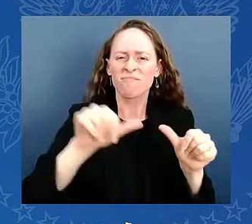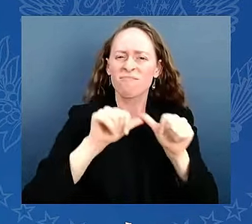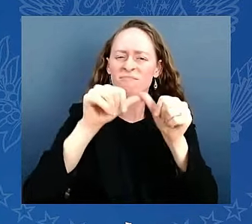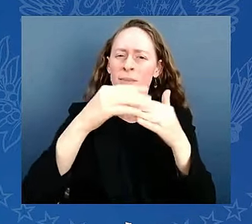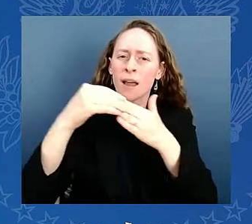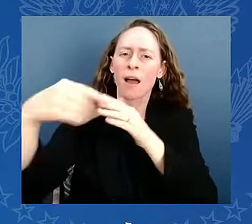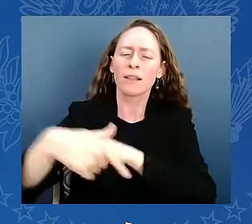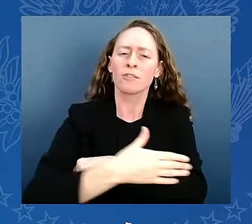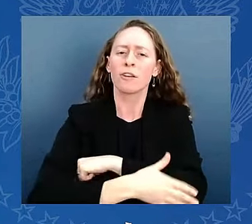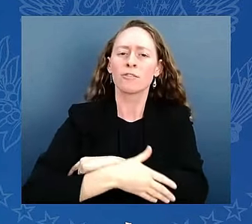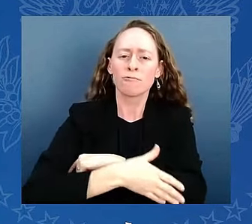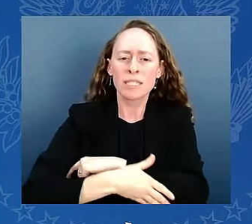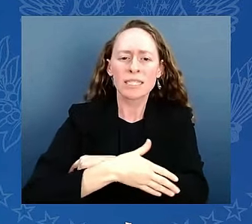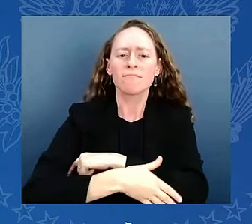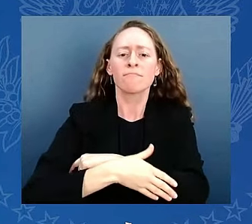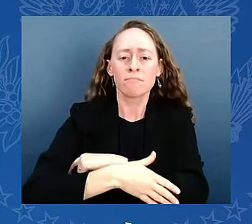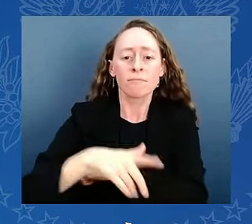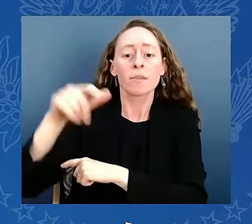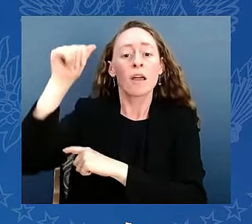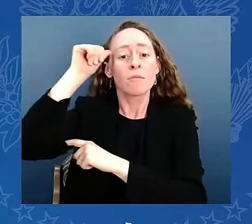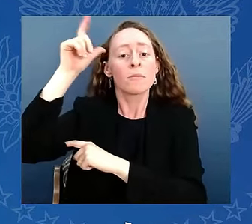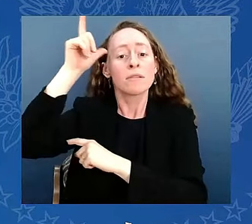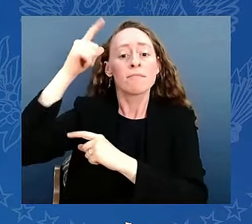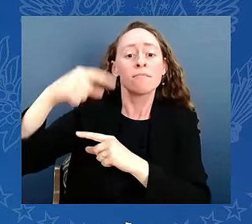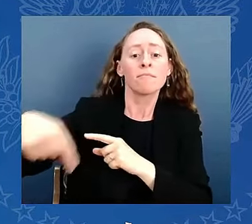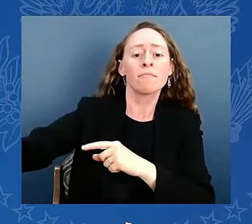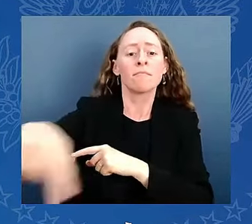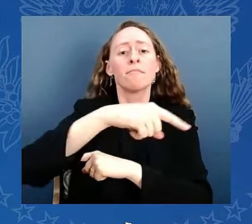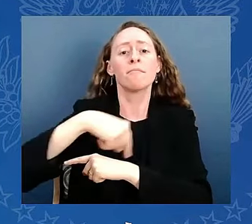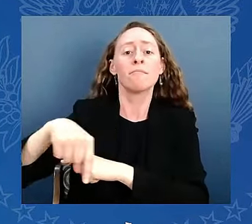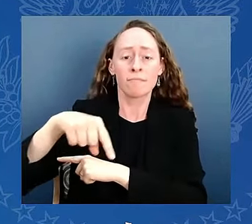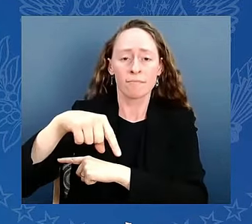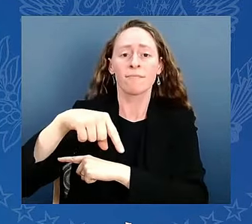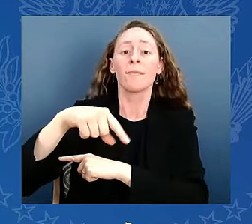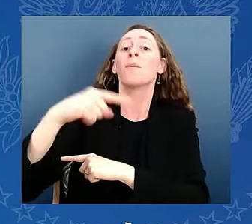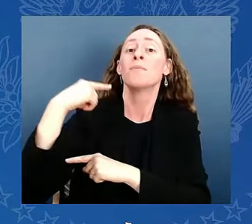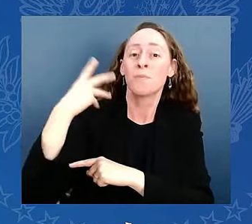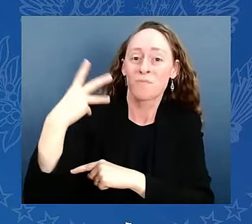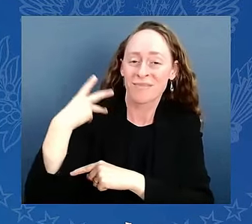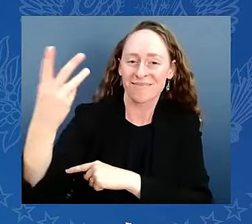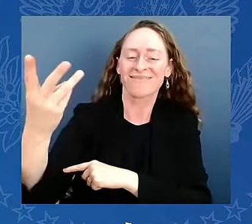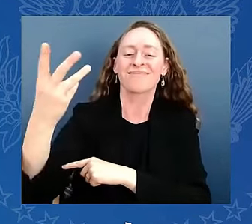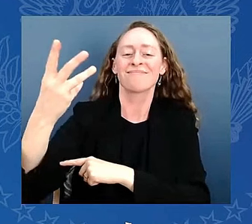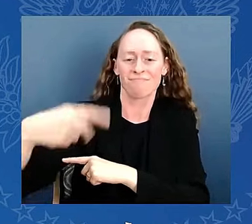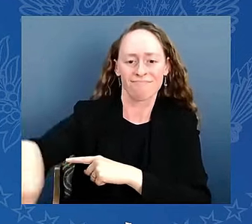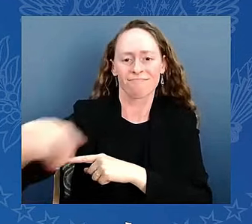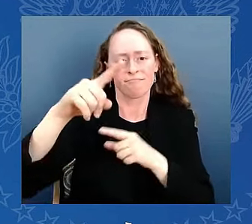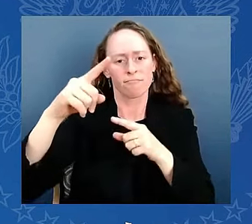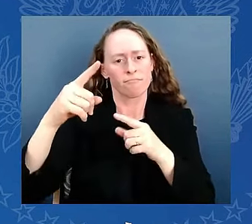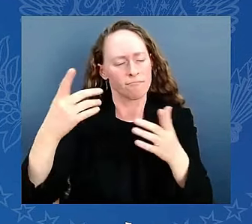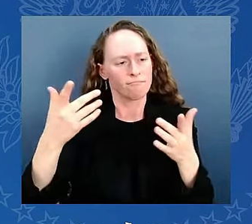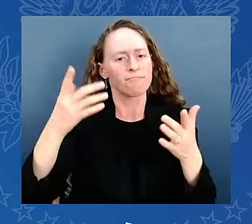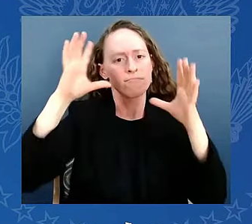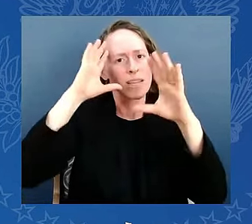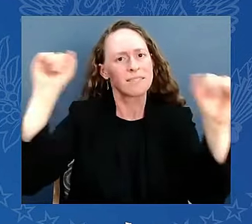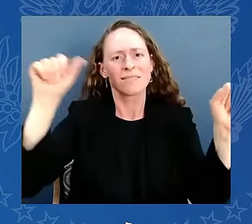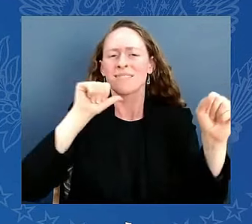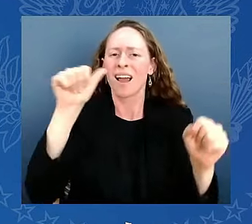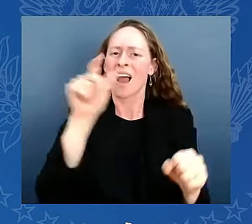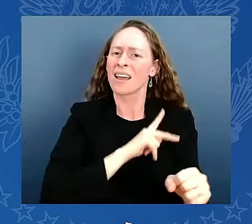who implored us to reject malice. Franklin Roosevelt, who inspired us to reject fear.